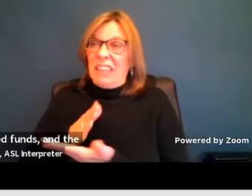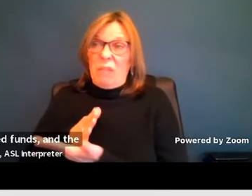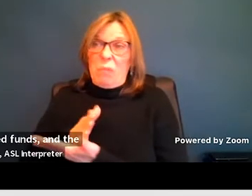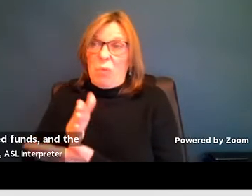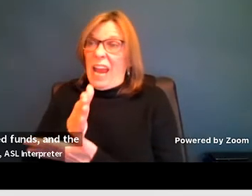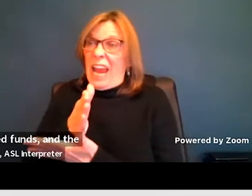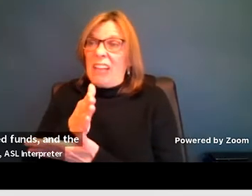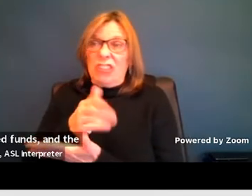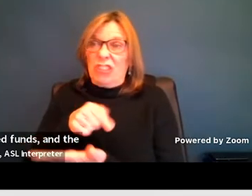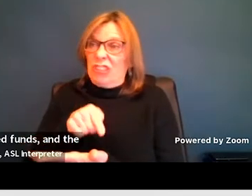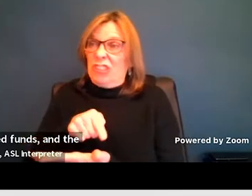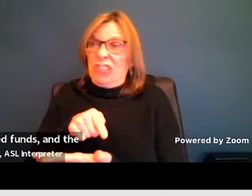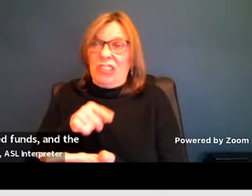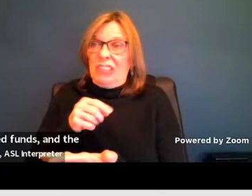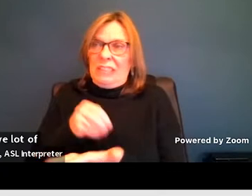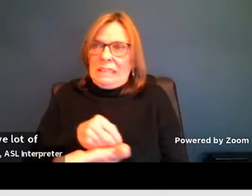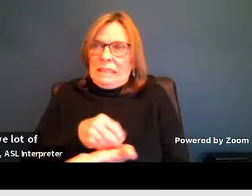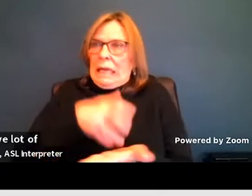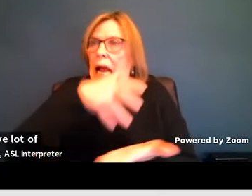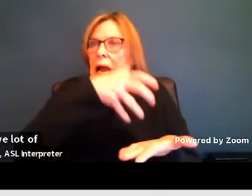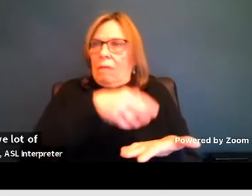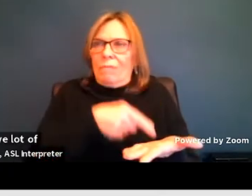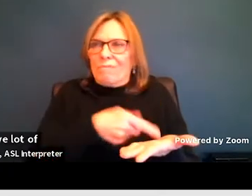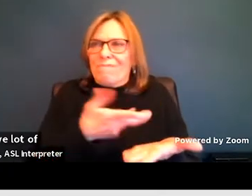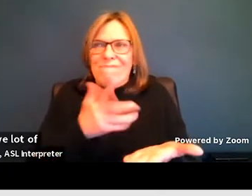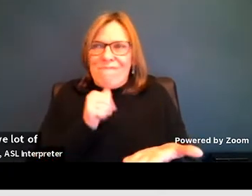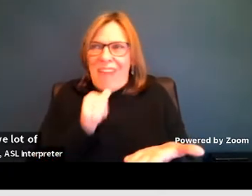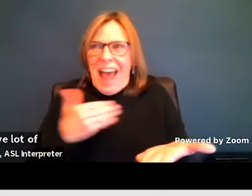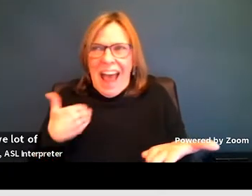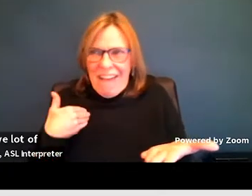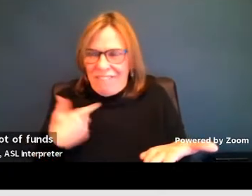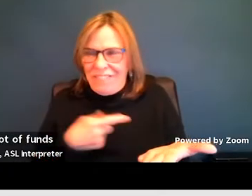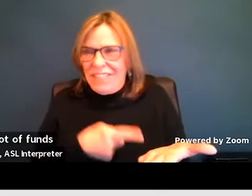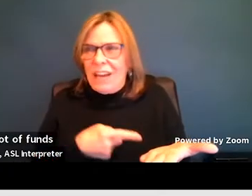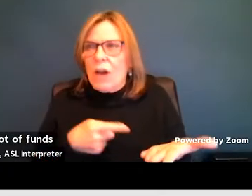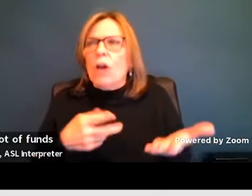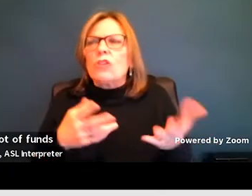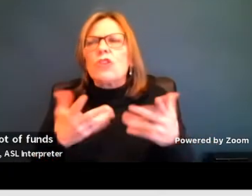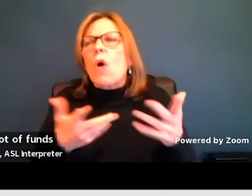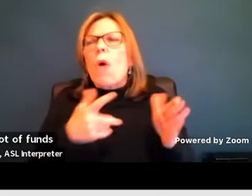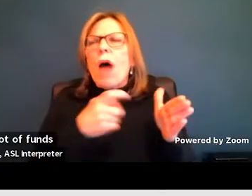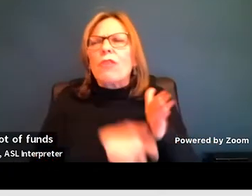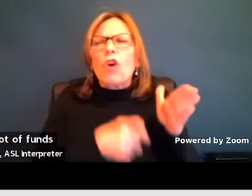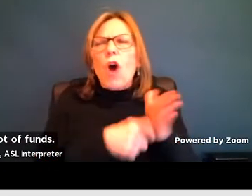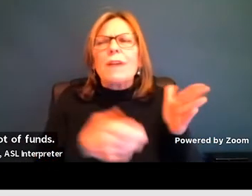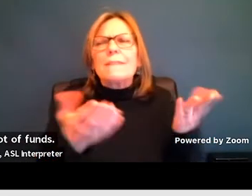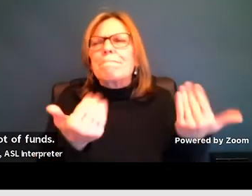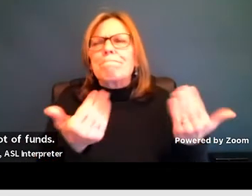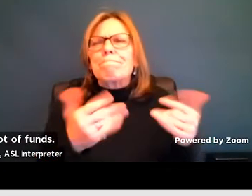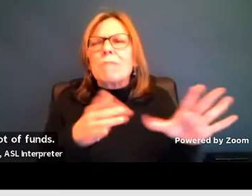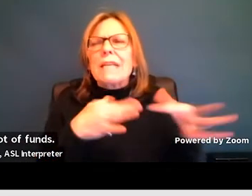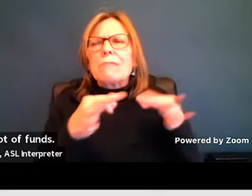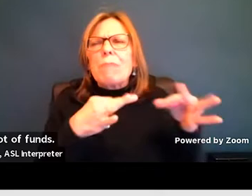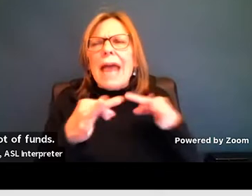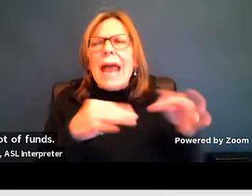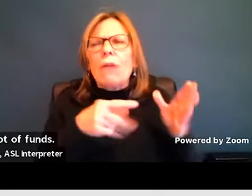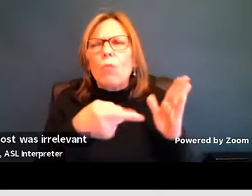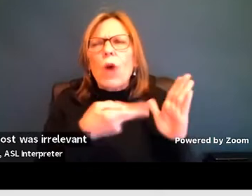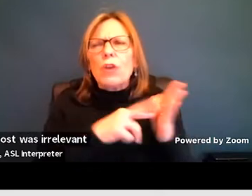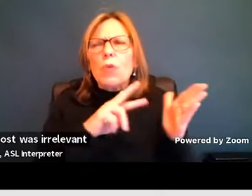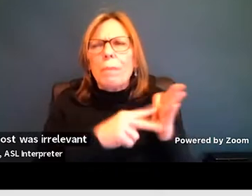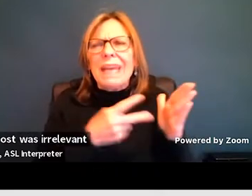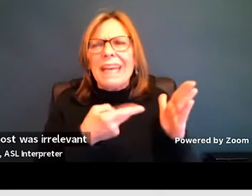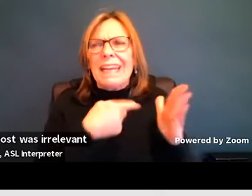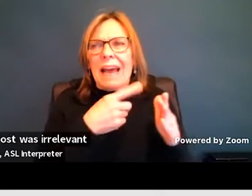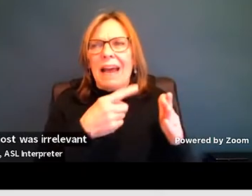a lot of funds. So I just wondered what you meant by cost was irrelevant. It's it's